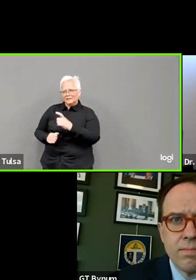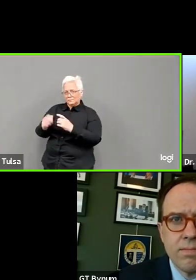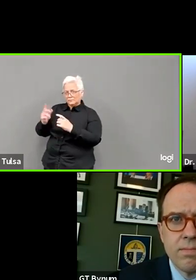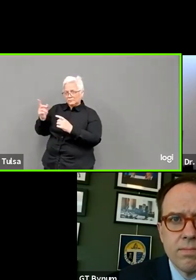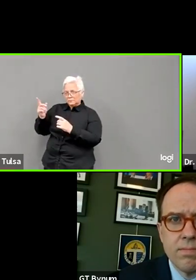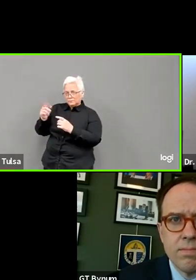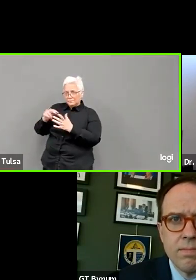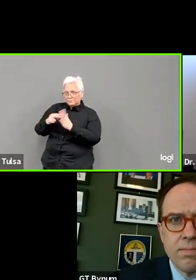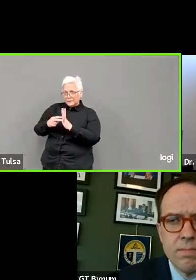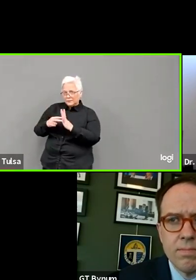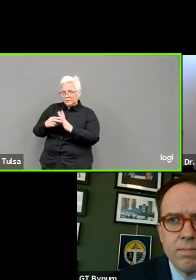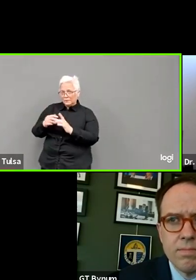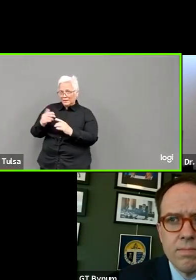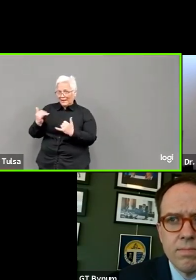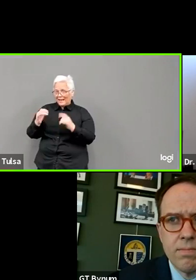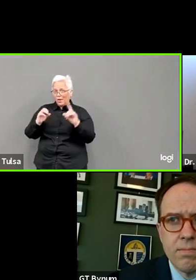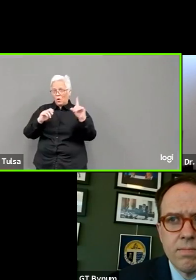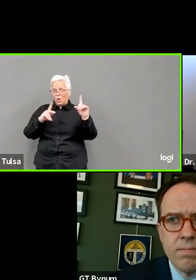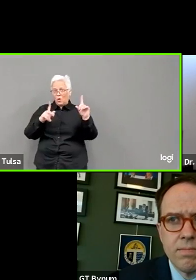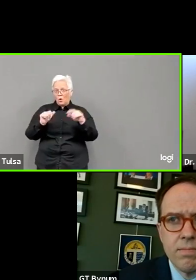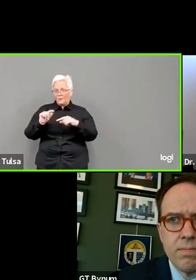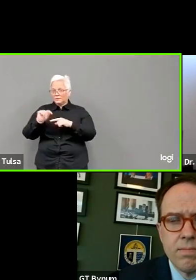surrounding states and the rest of the country?